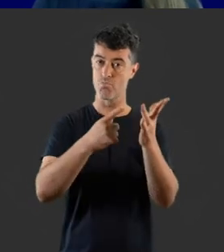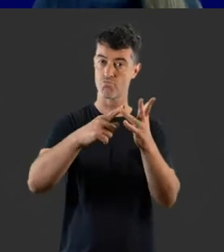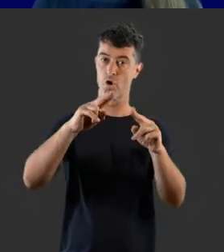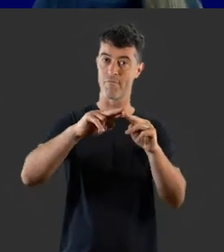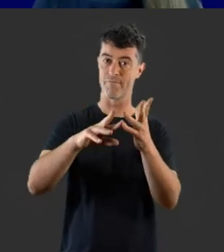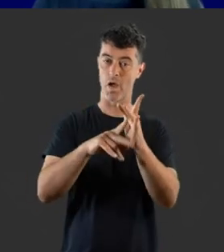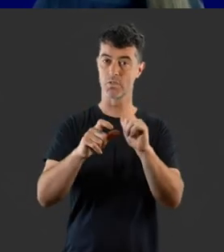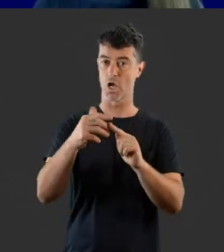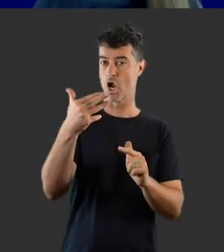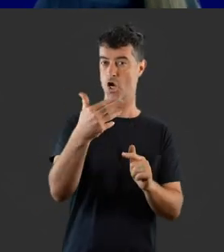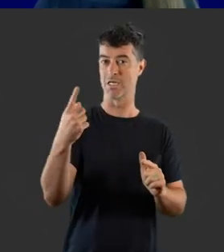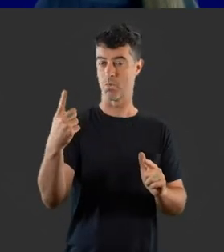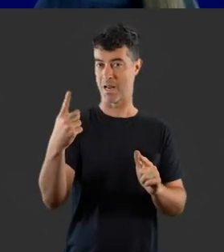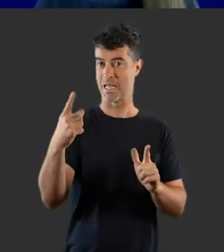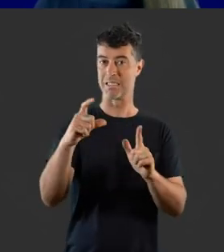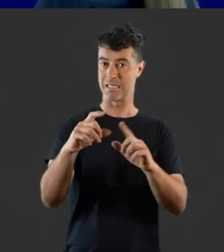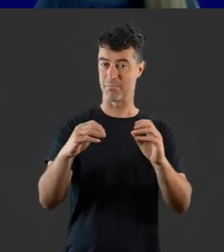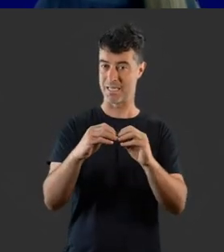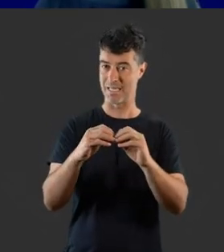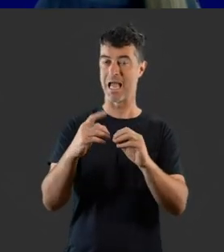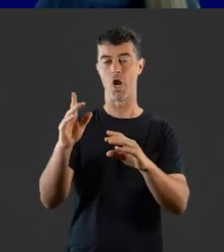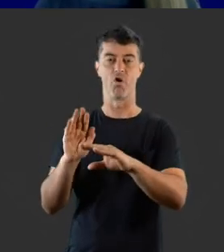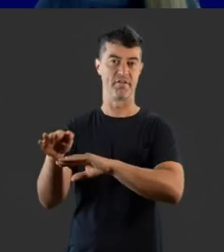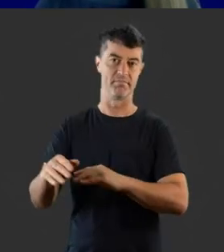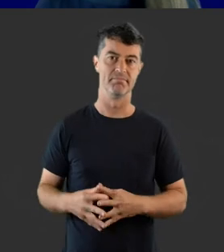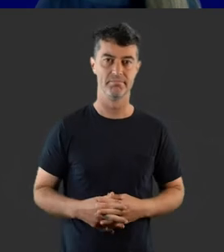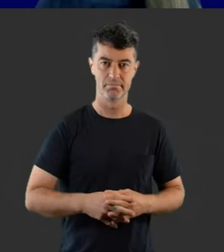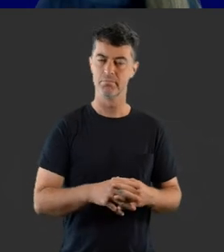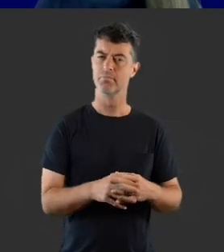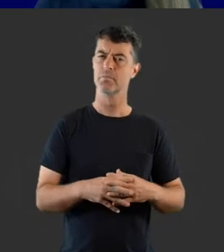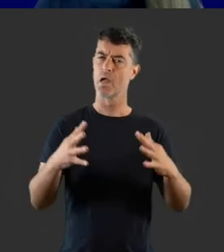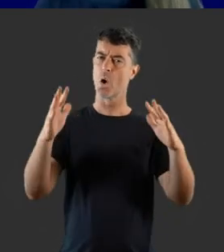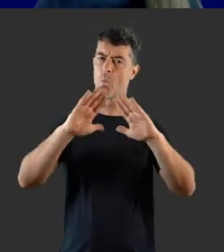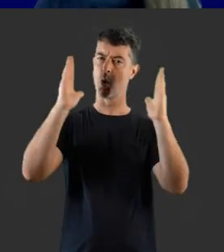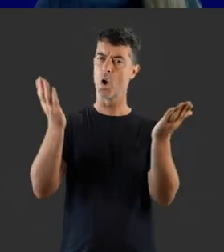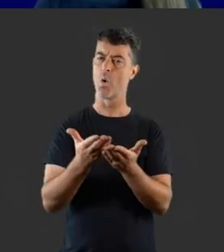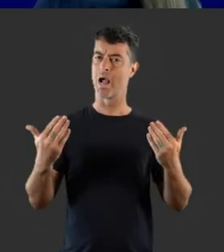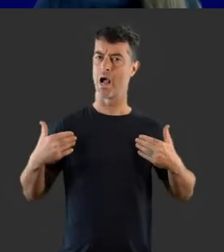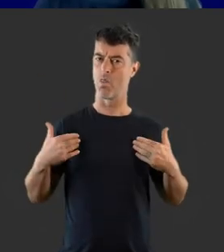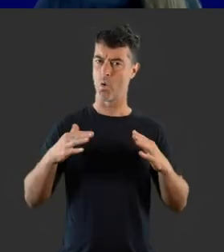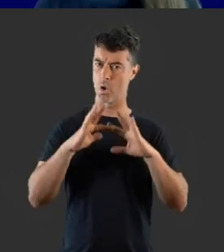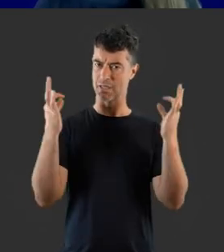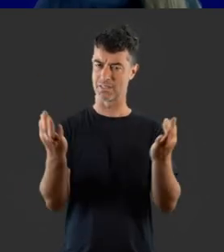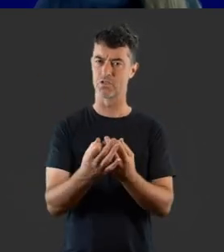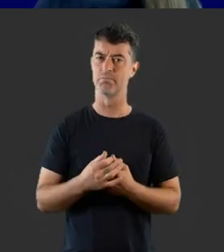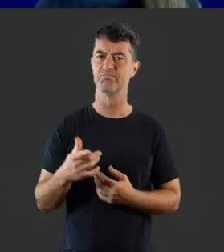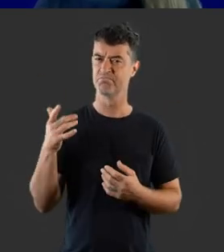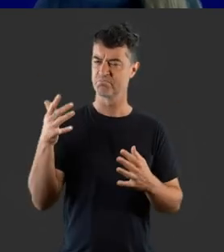Profound loss, 91 decibels and over. World Health Organization.